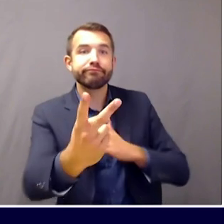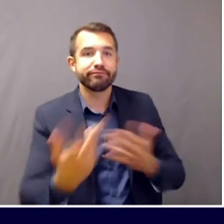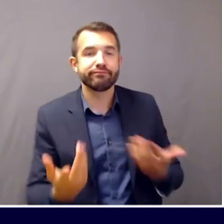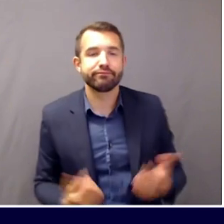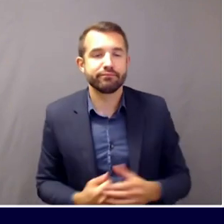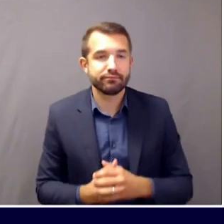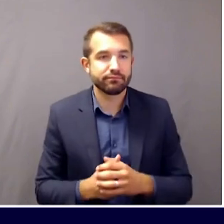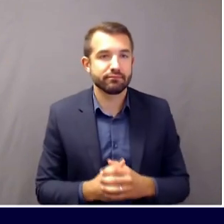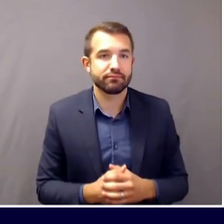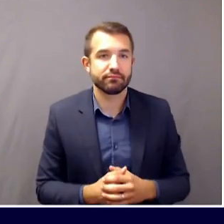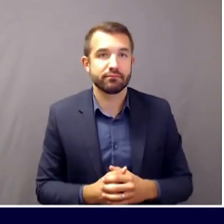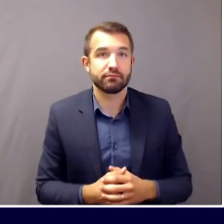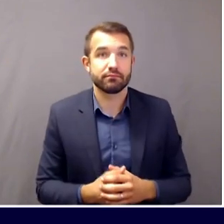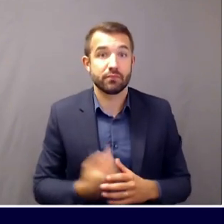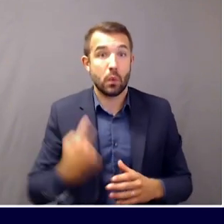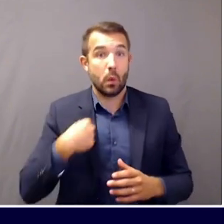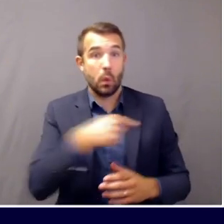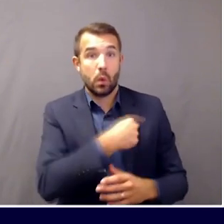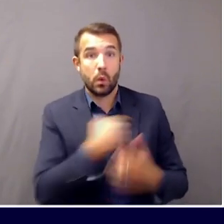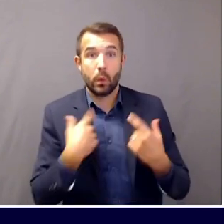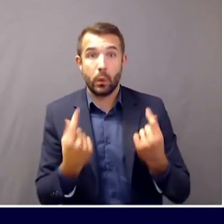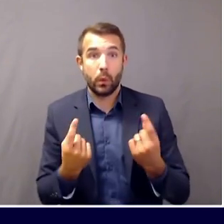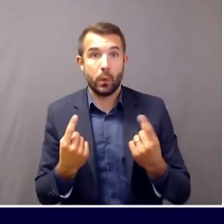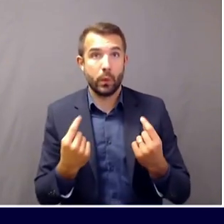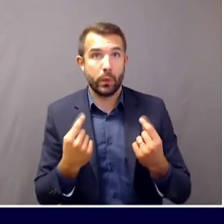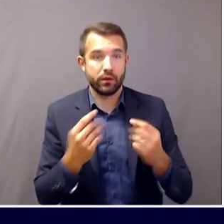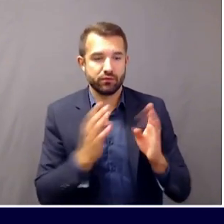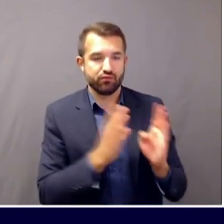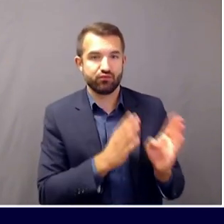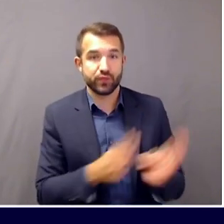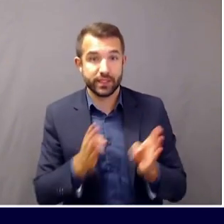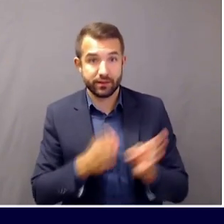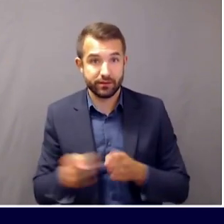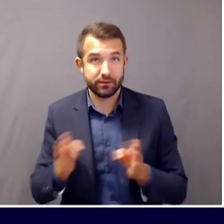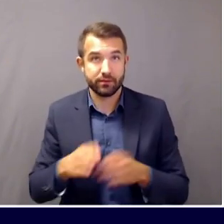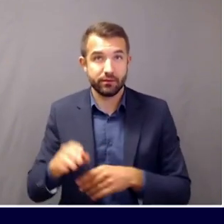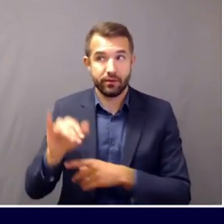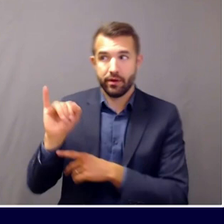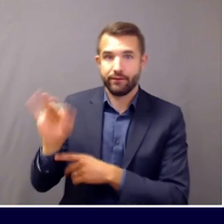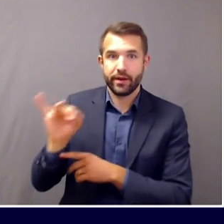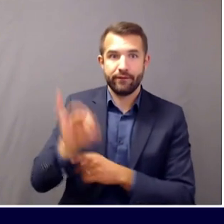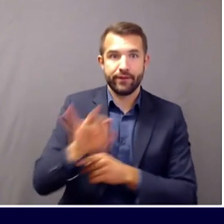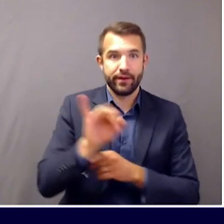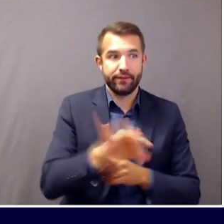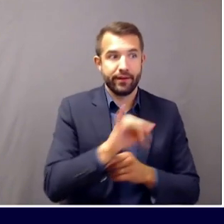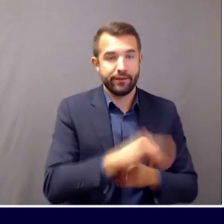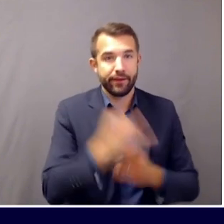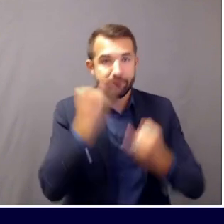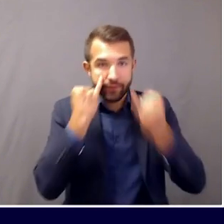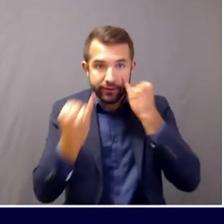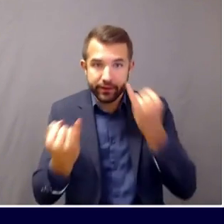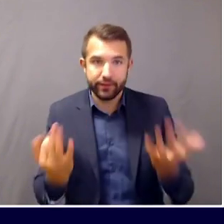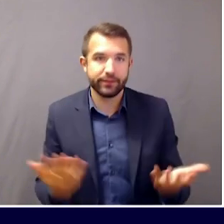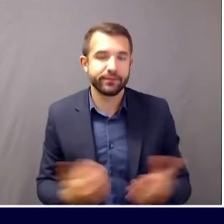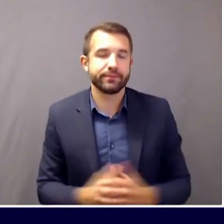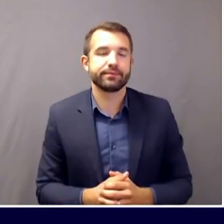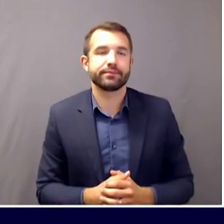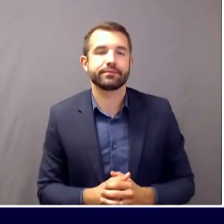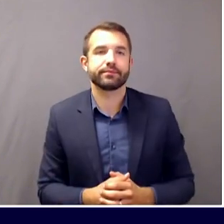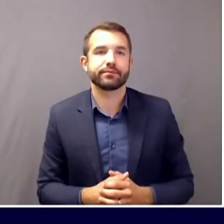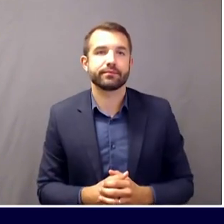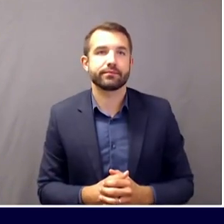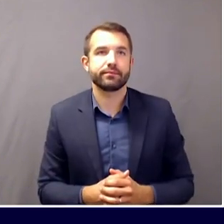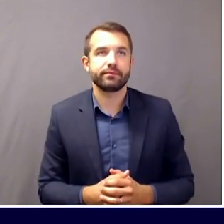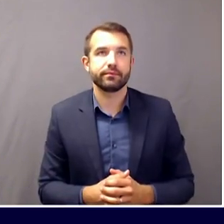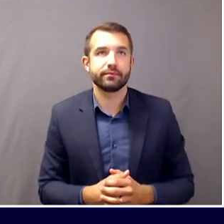preparing and remain prepared for the possibility that the COVID-19 situation in Maine could go the way